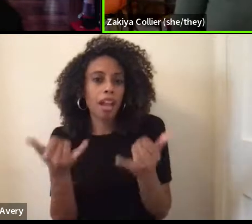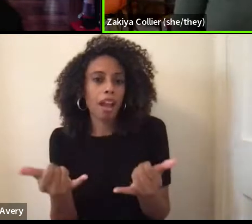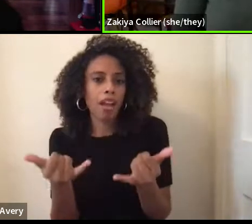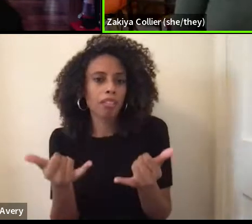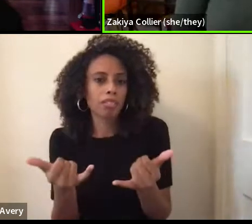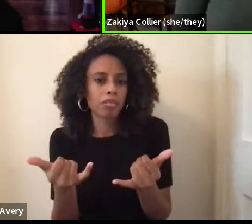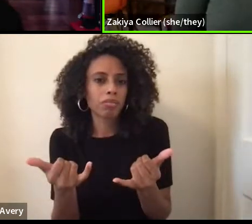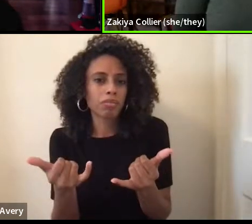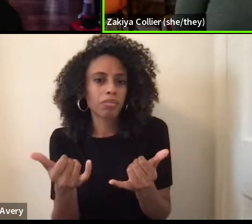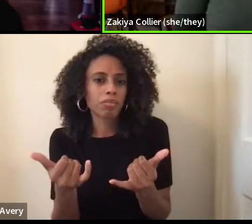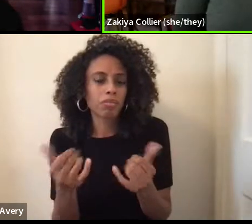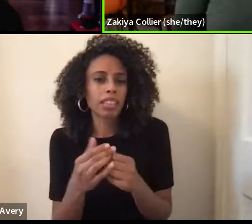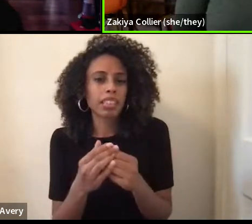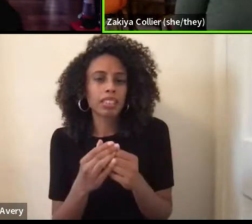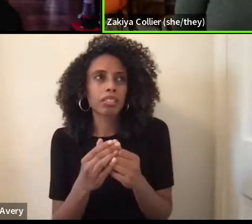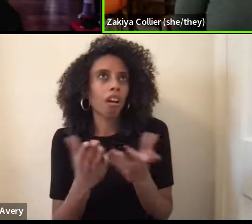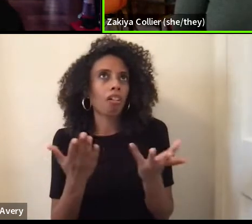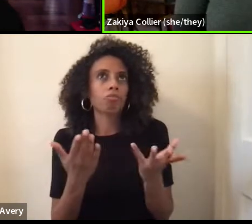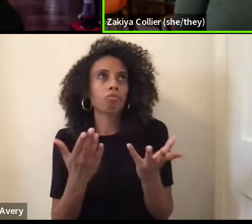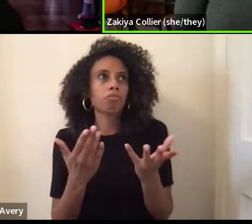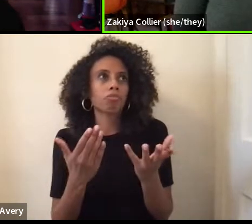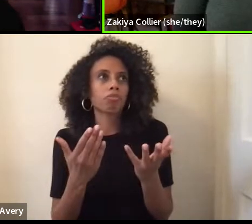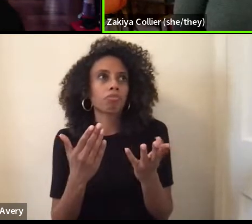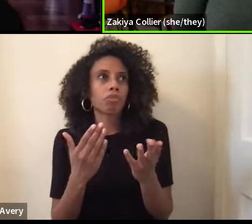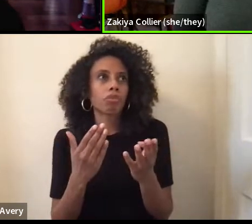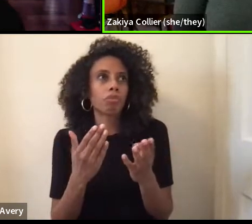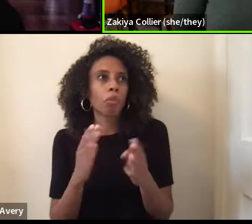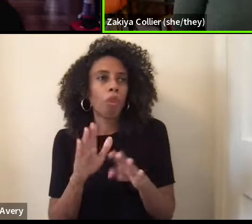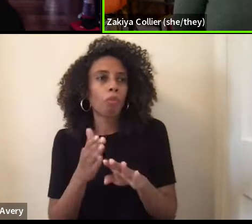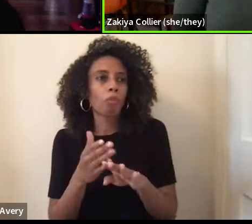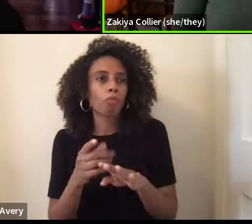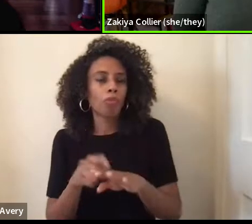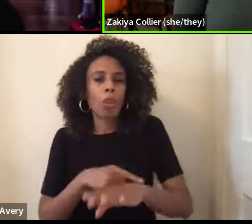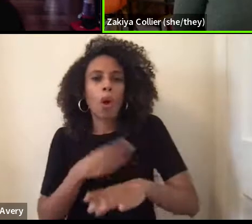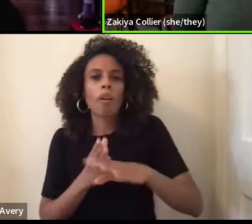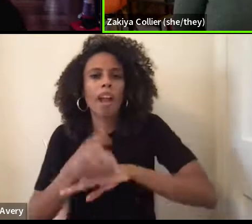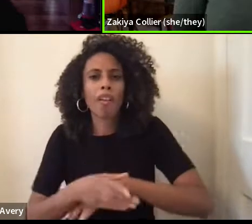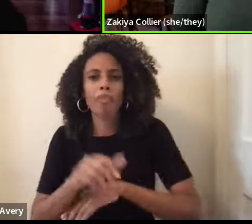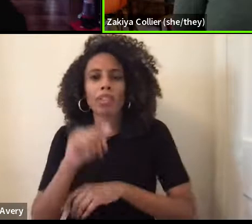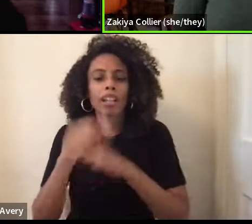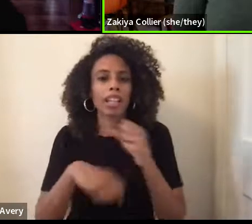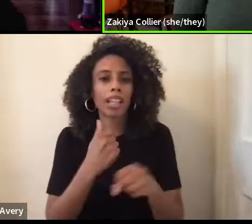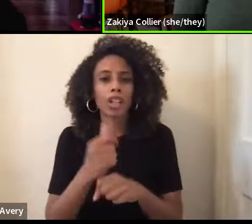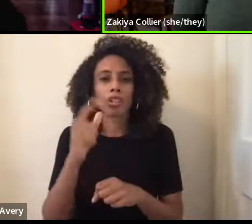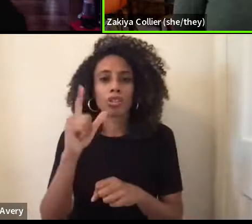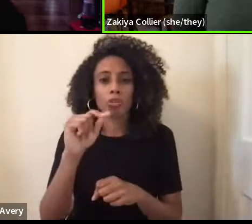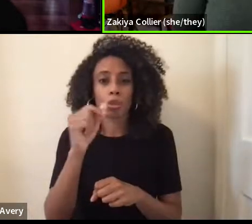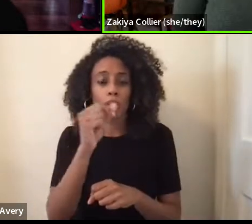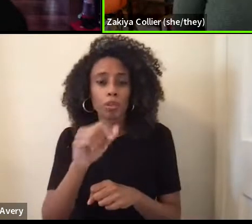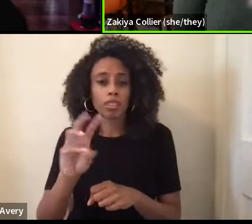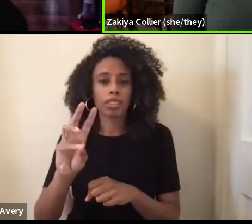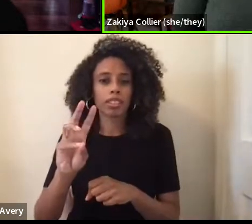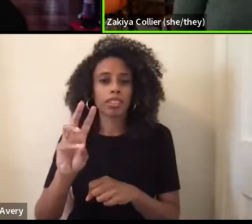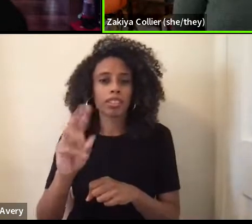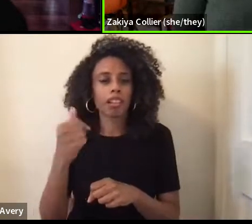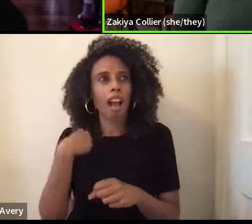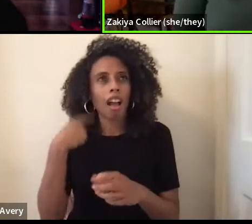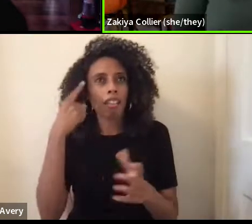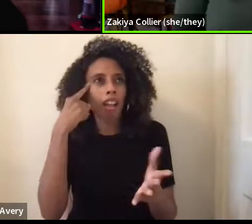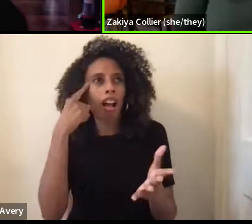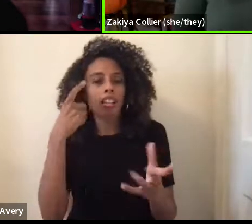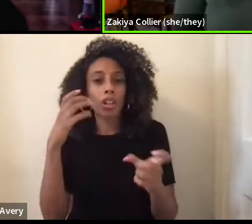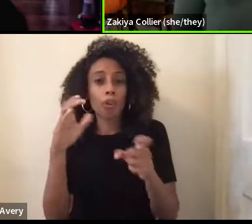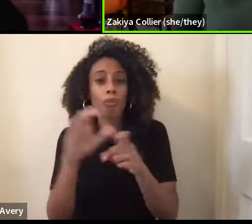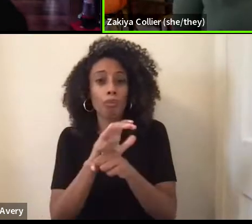long after 2006, but, um, I thought it was, I mean, the full